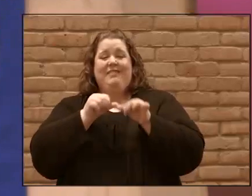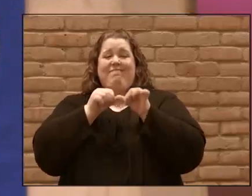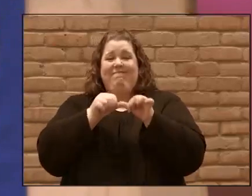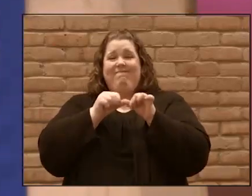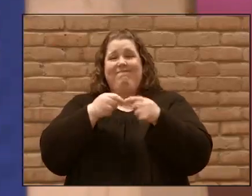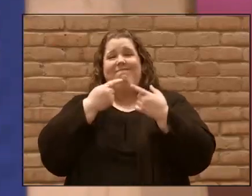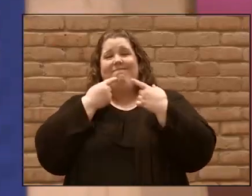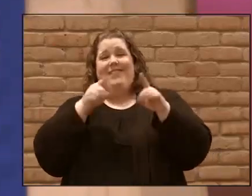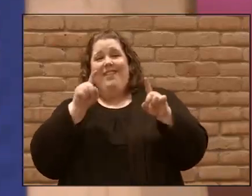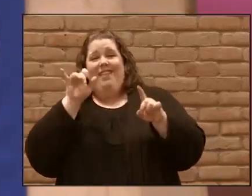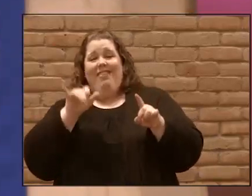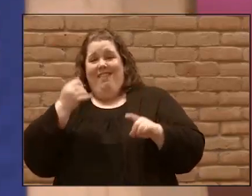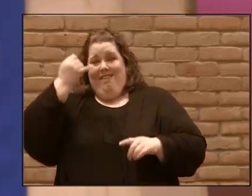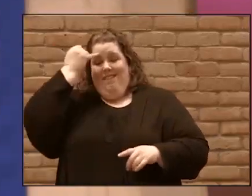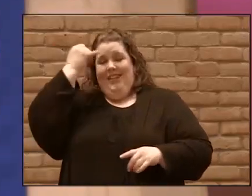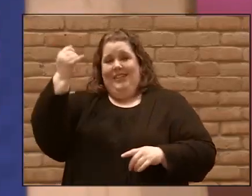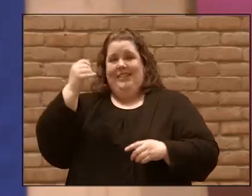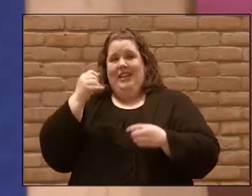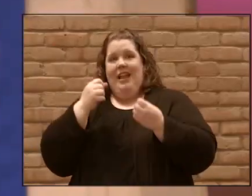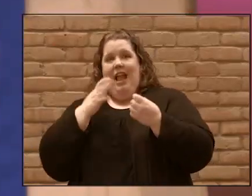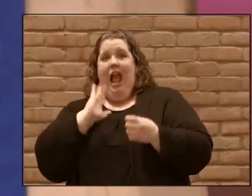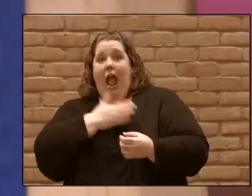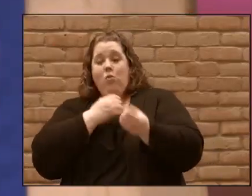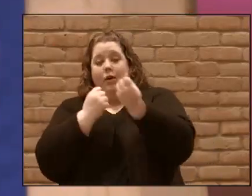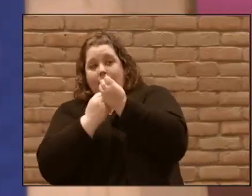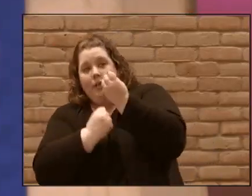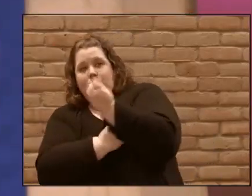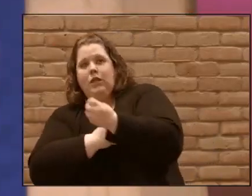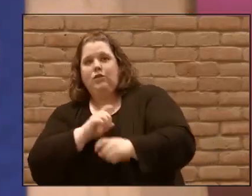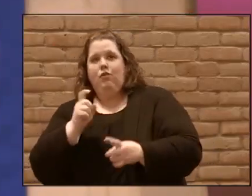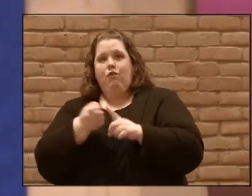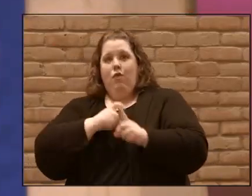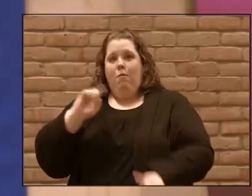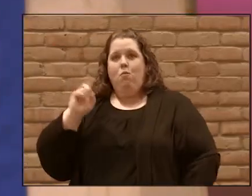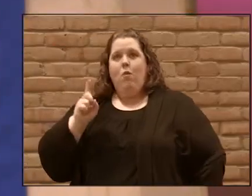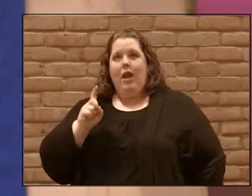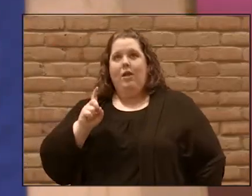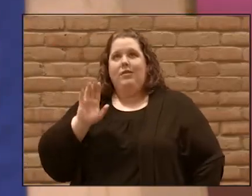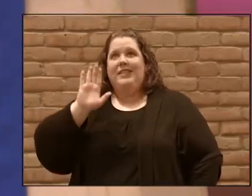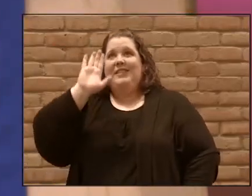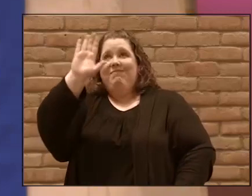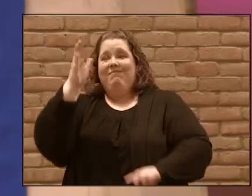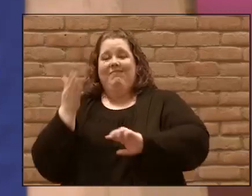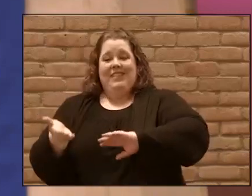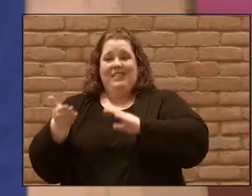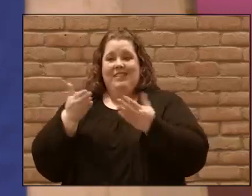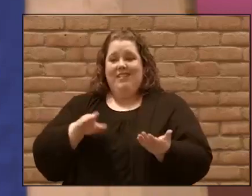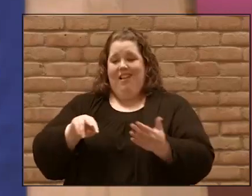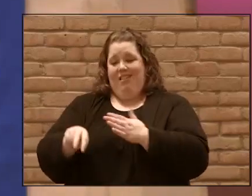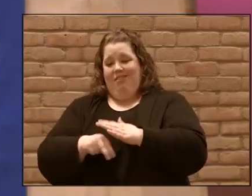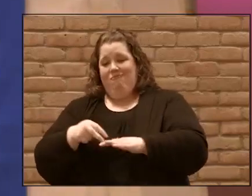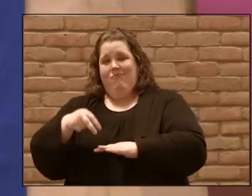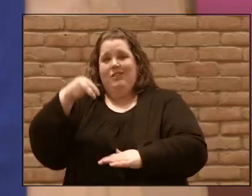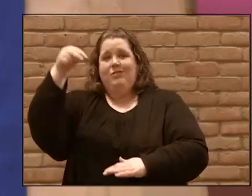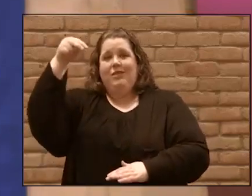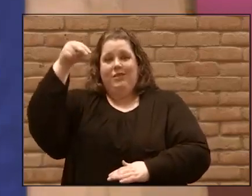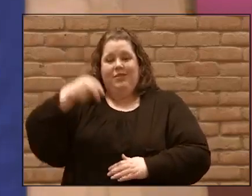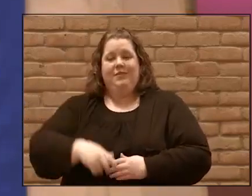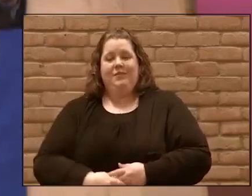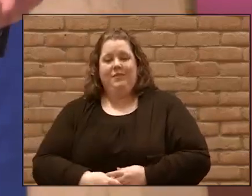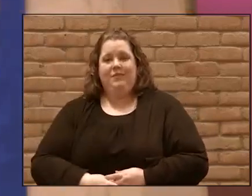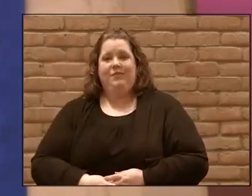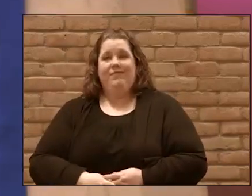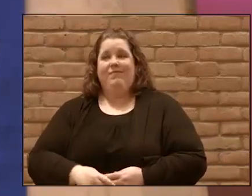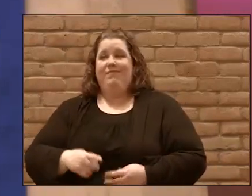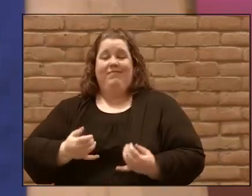what our foundation is on. It's the death and resurrection of Jesus. And finally, what